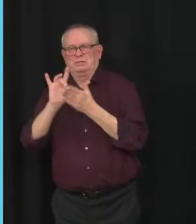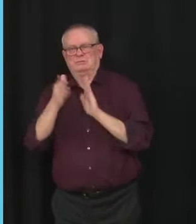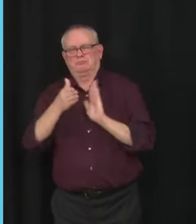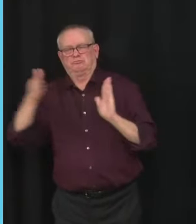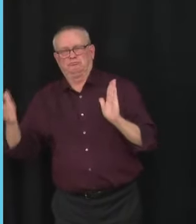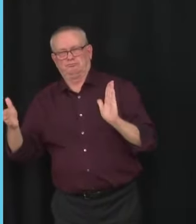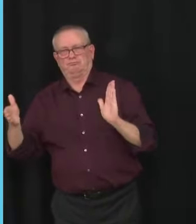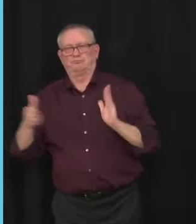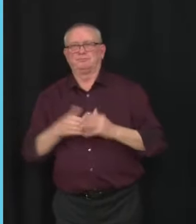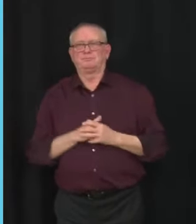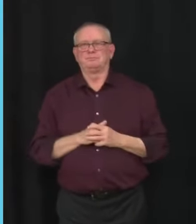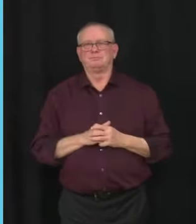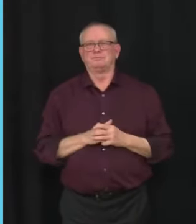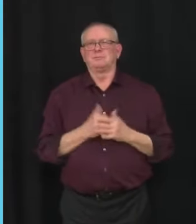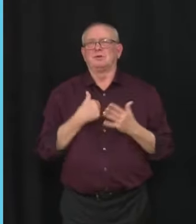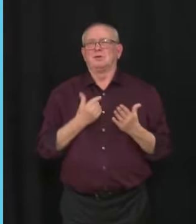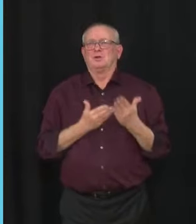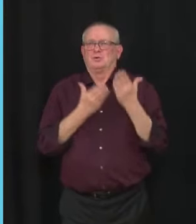in this age group.